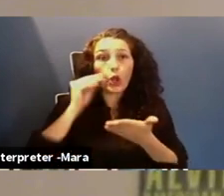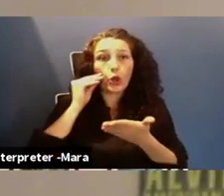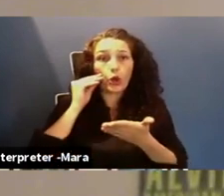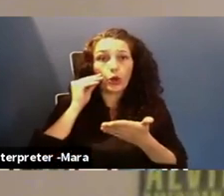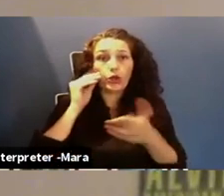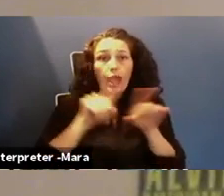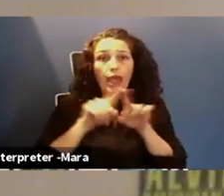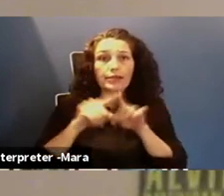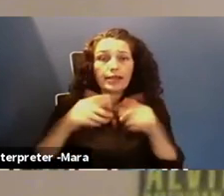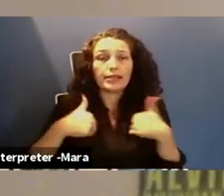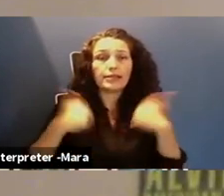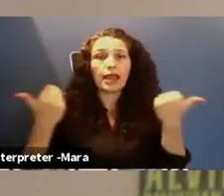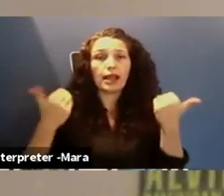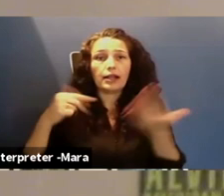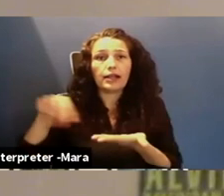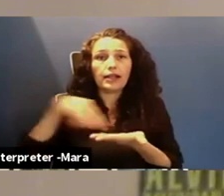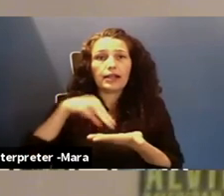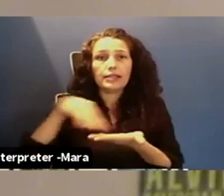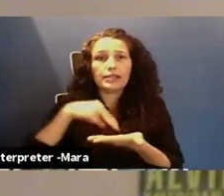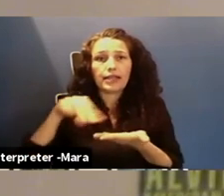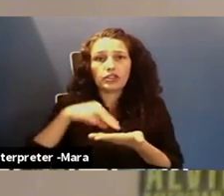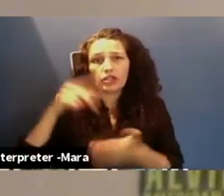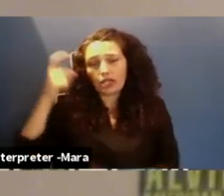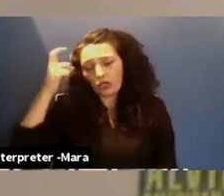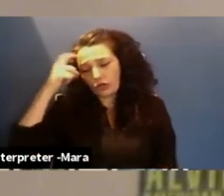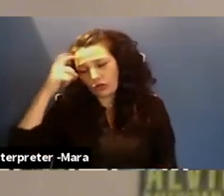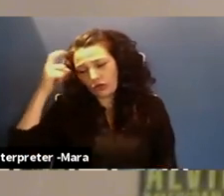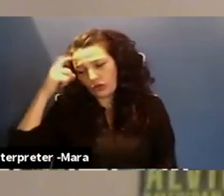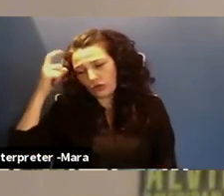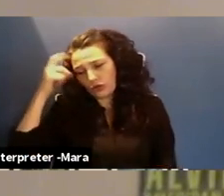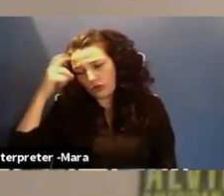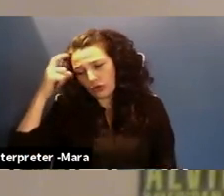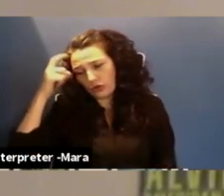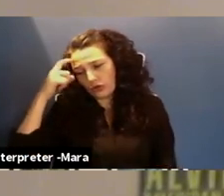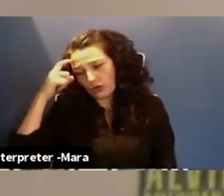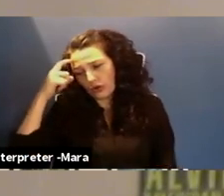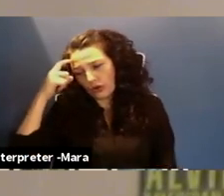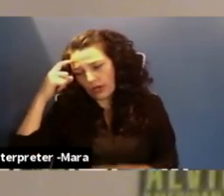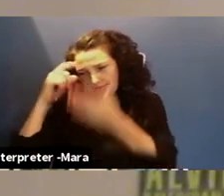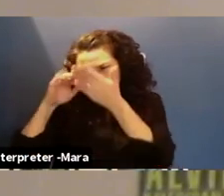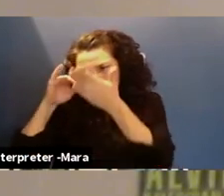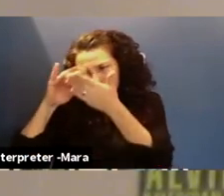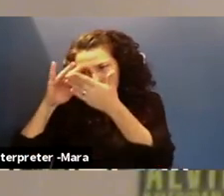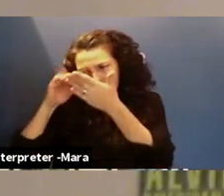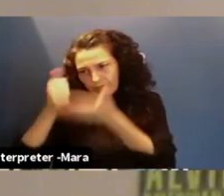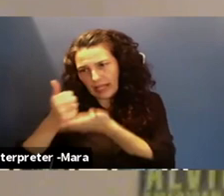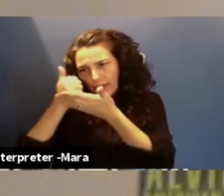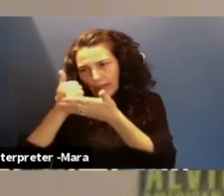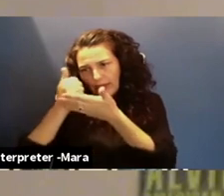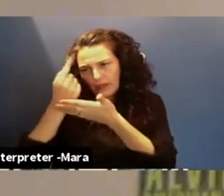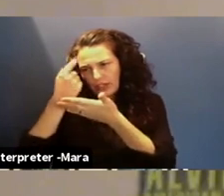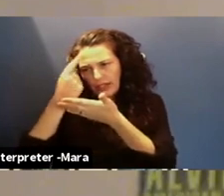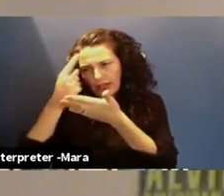gave me a completely different vocabulary to describe why scientifically that's true. And then the outcome of that